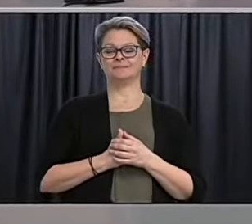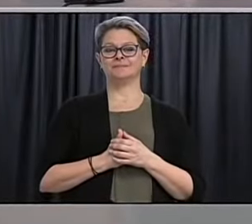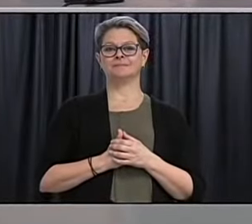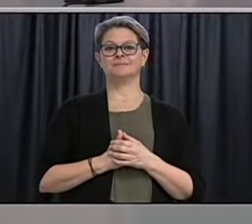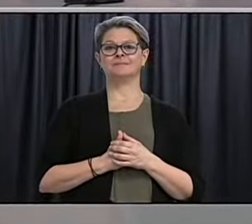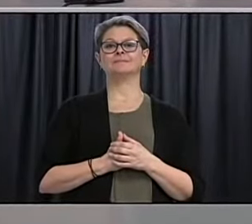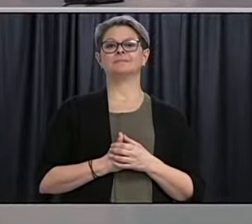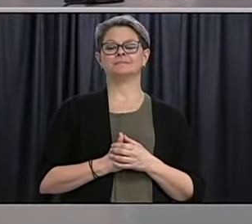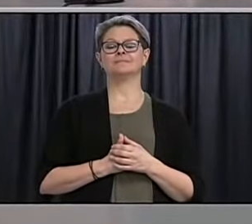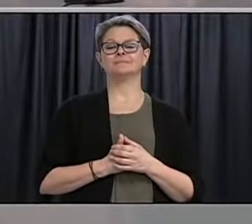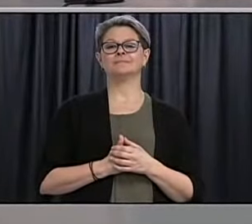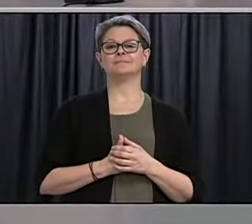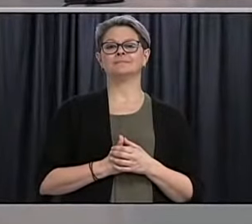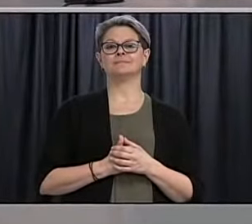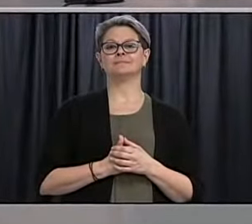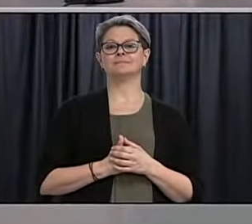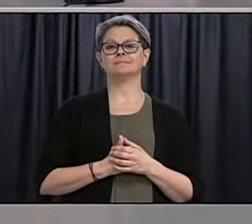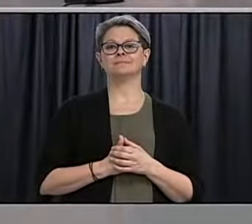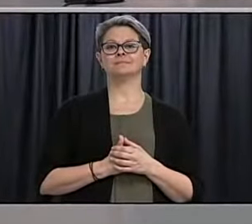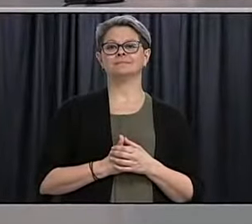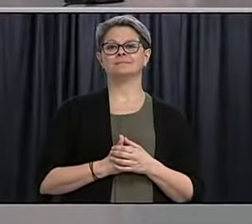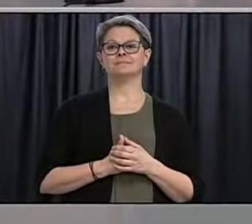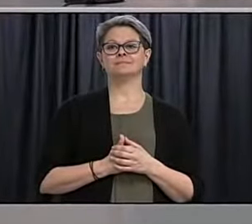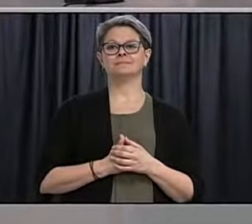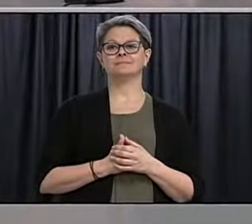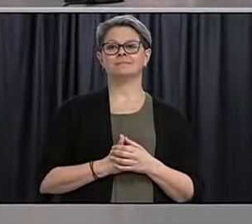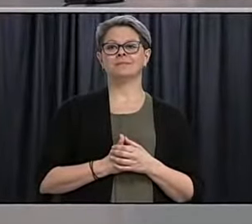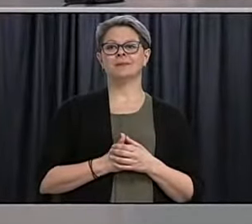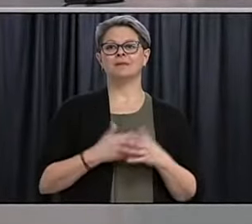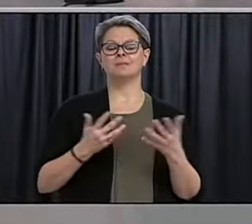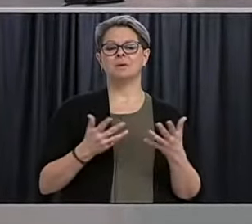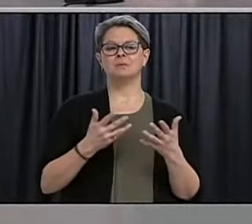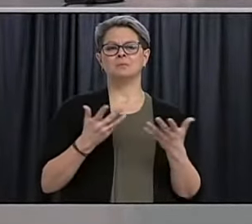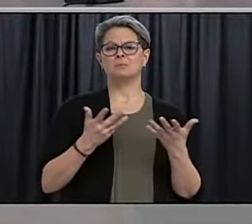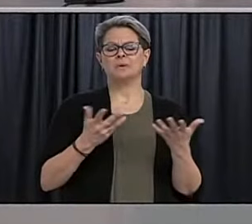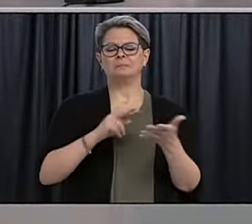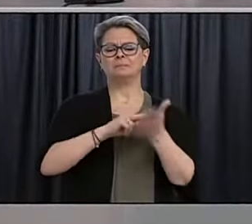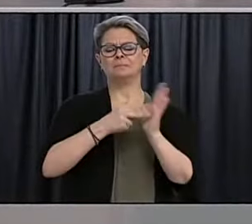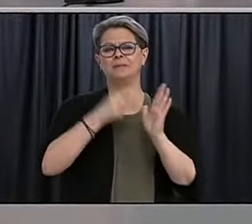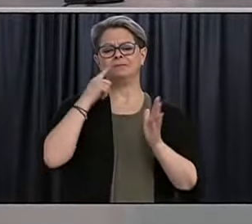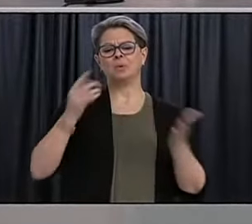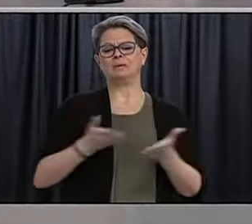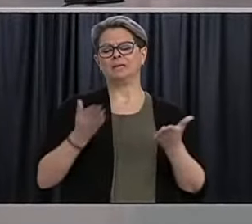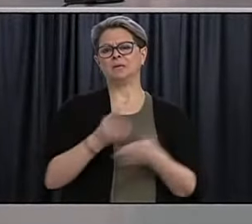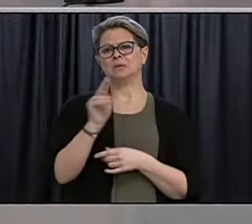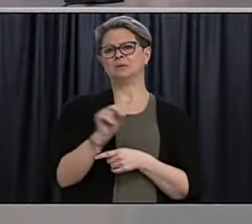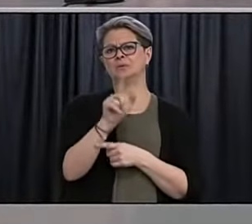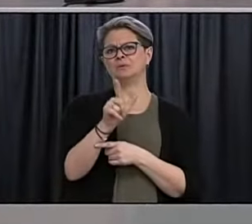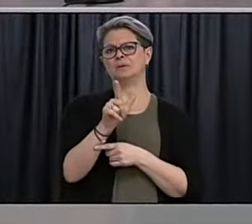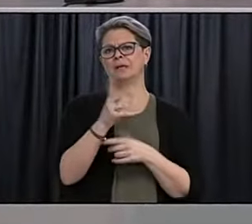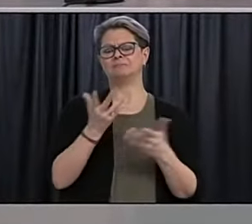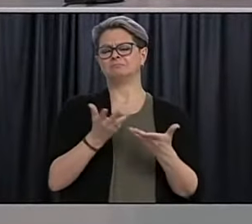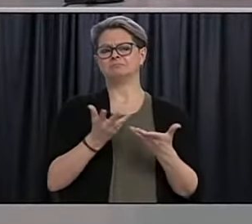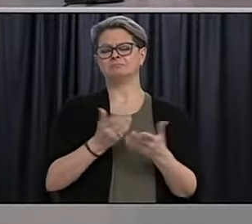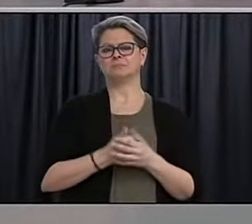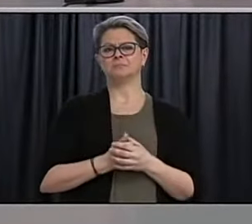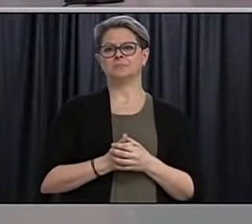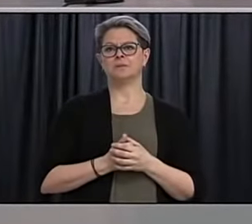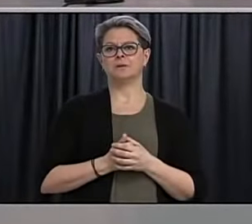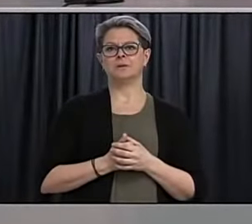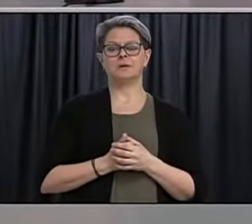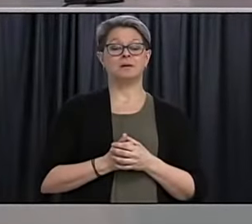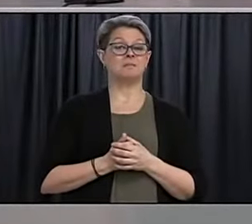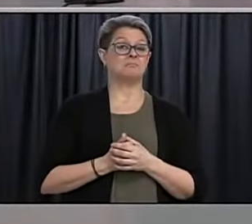Right, but what is it that you're, what does that mean for the province? How significant is that going to be? I